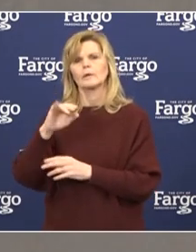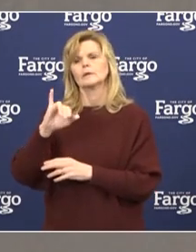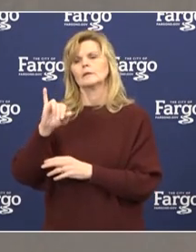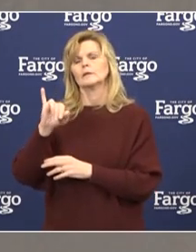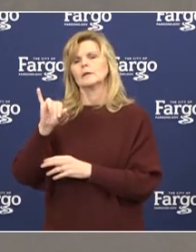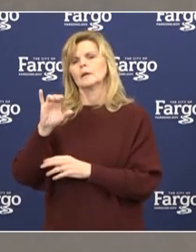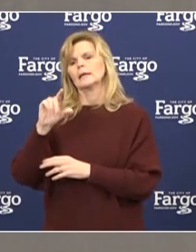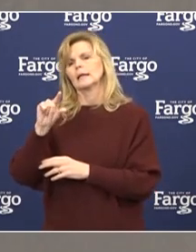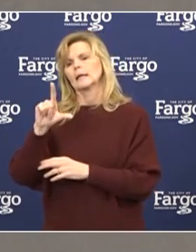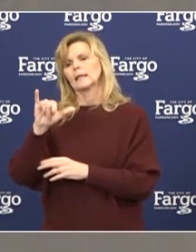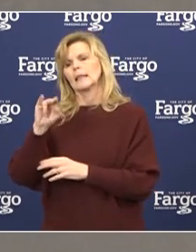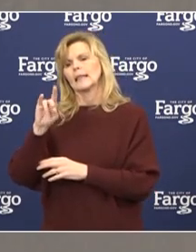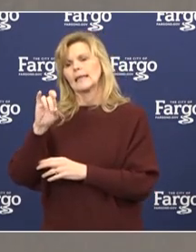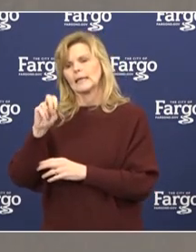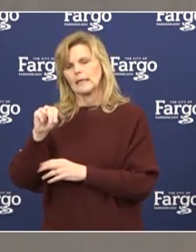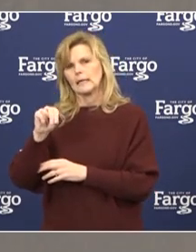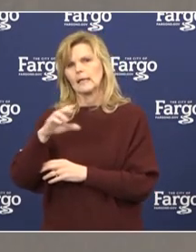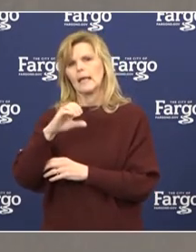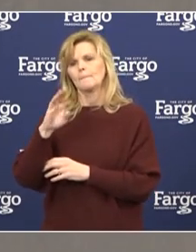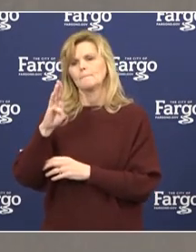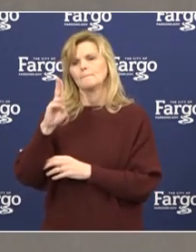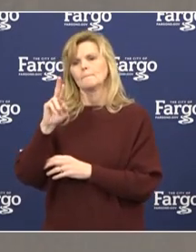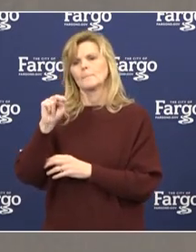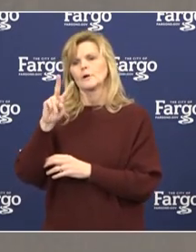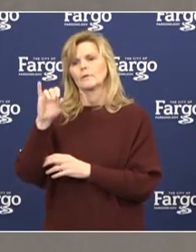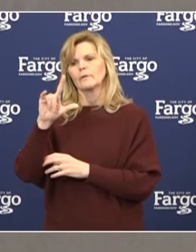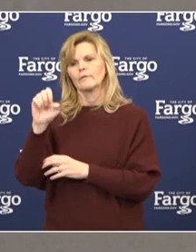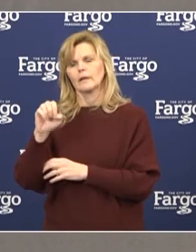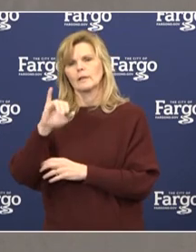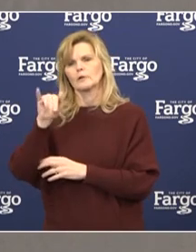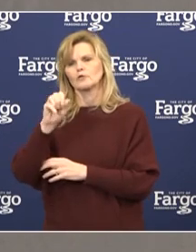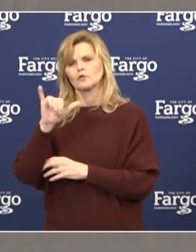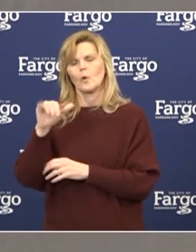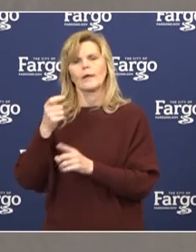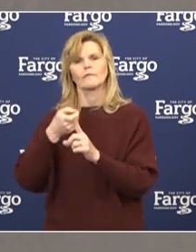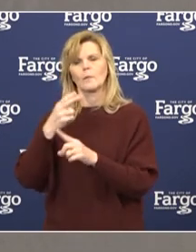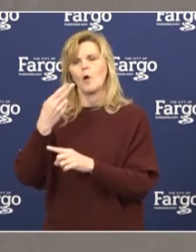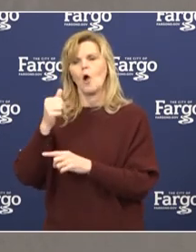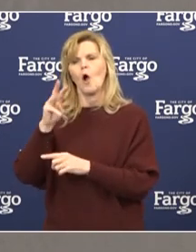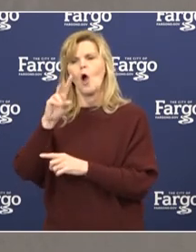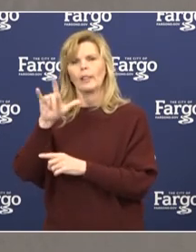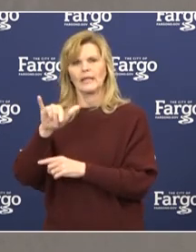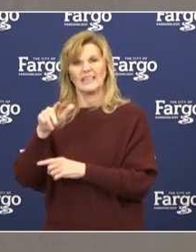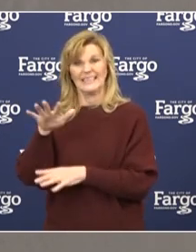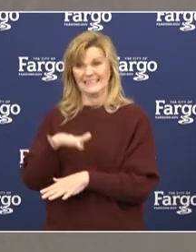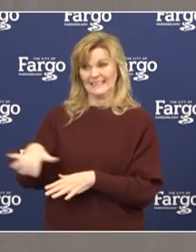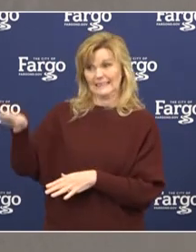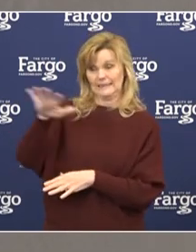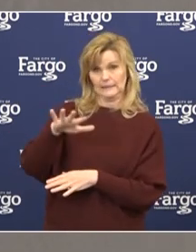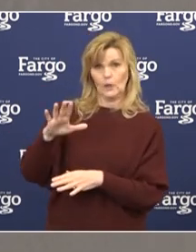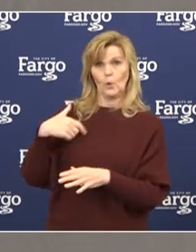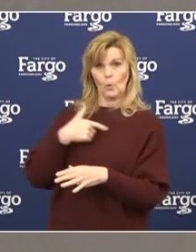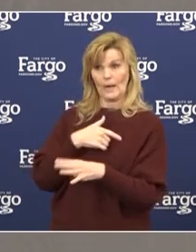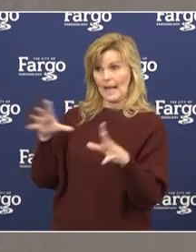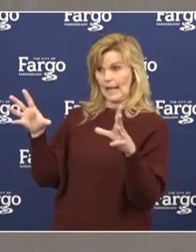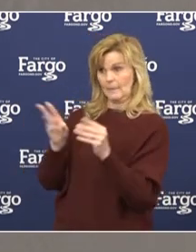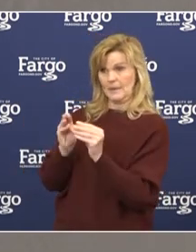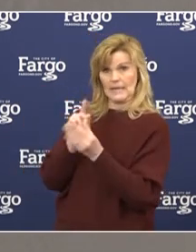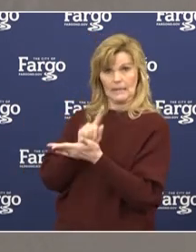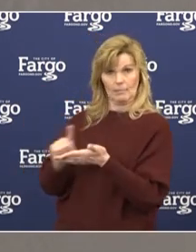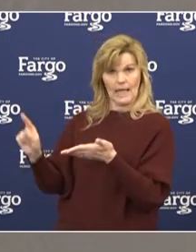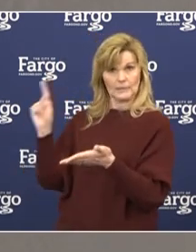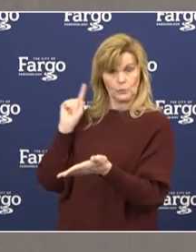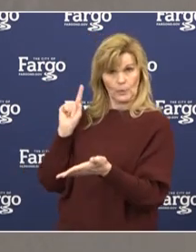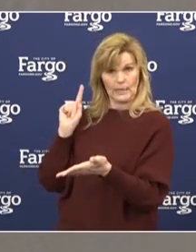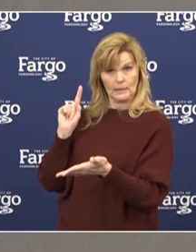of Glendon, Mayor Rick of Burnsville, and also Mayor Joy of Hawley. We did have a conversation last week